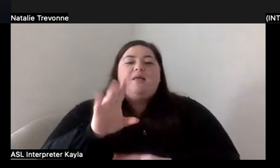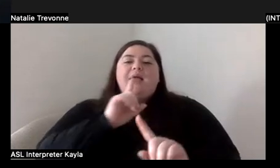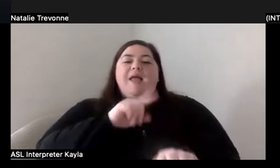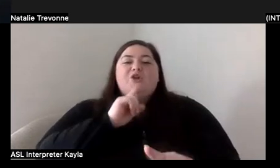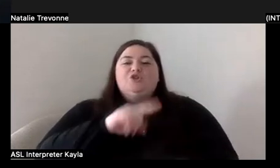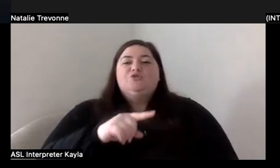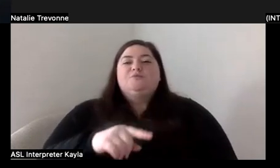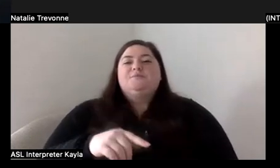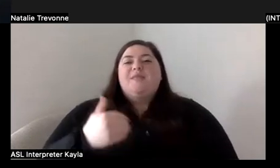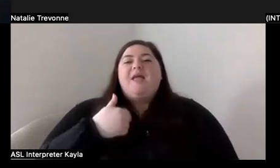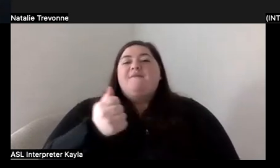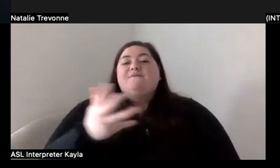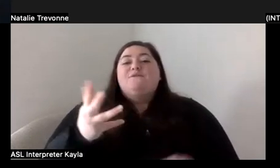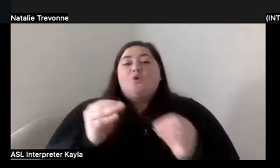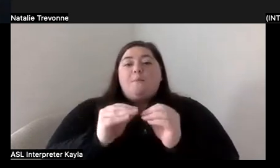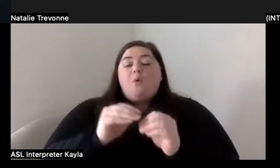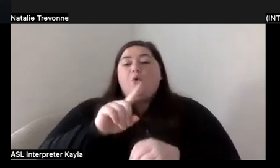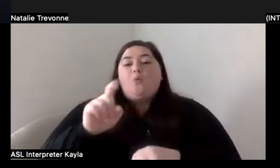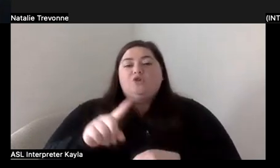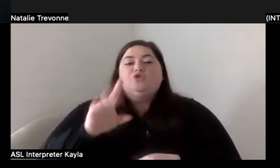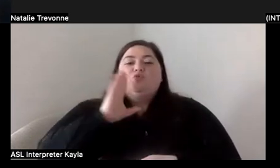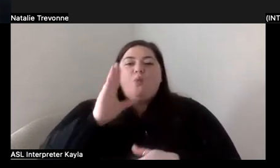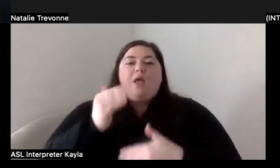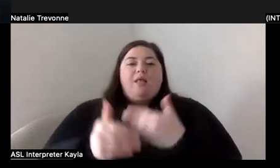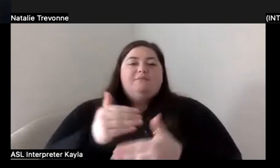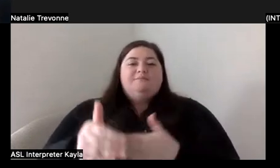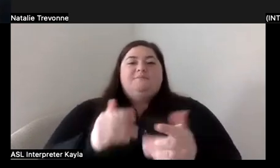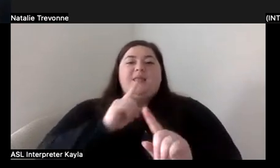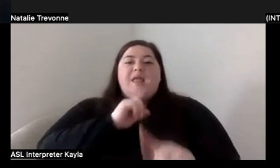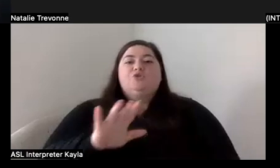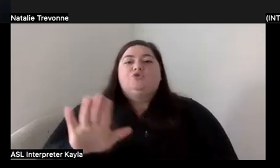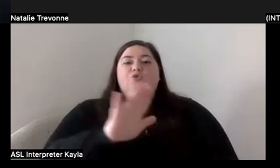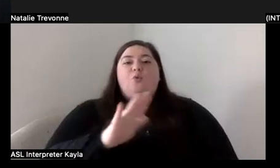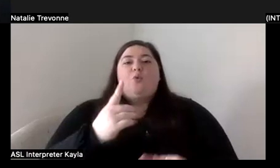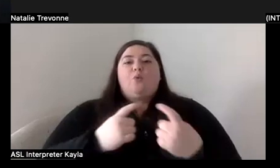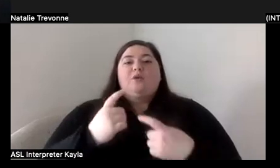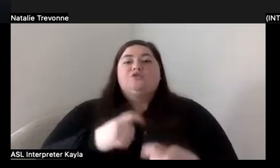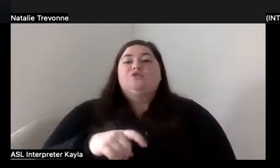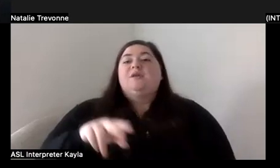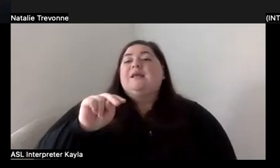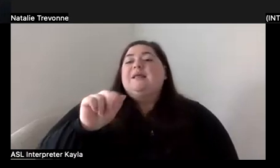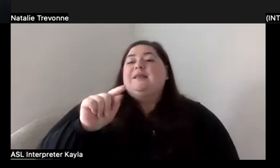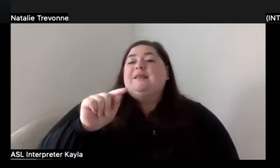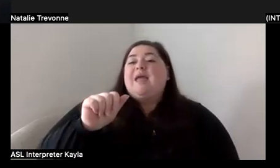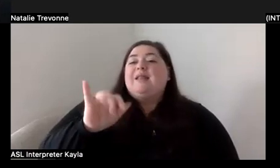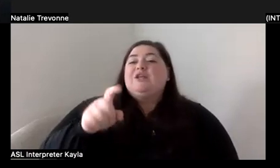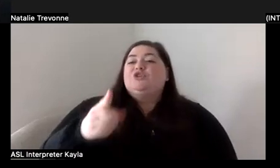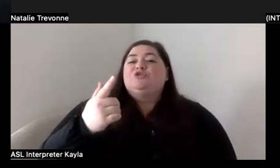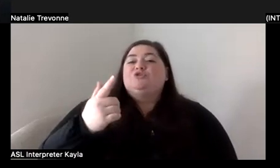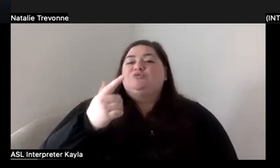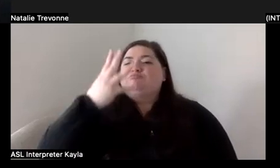We have a few more questions before we get to there. And Natalie, you are off cam, but I'm still going to ask you the same question.